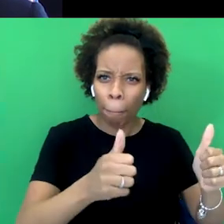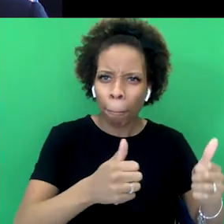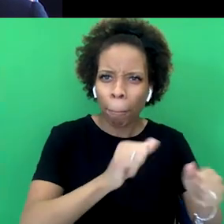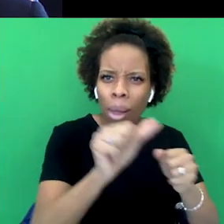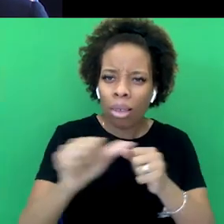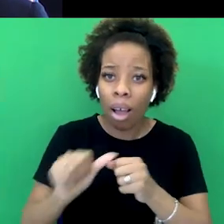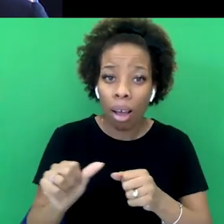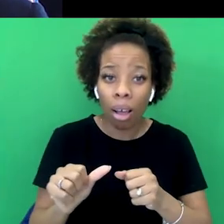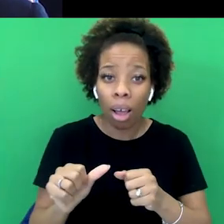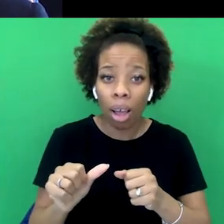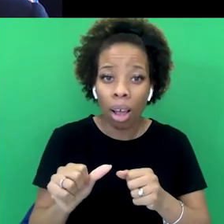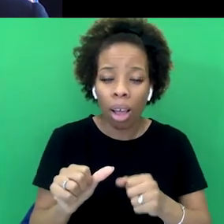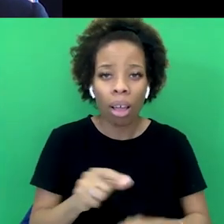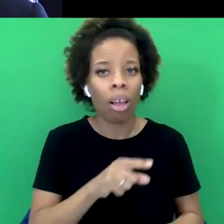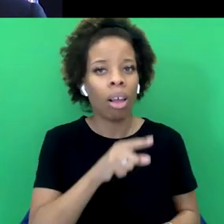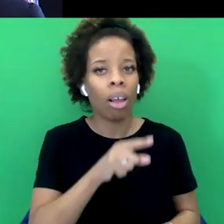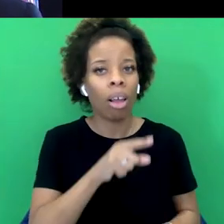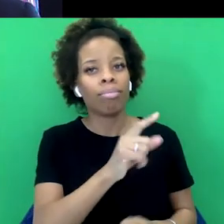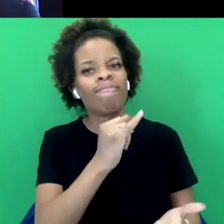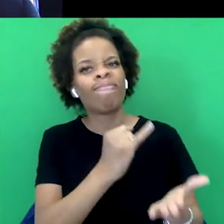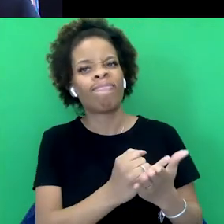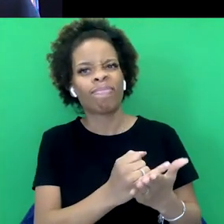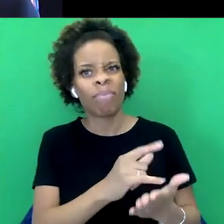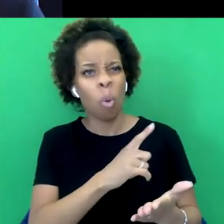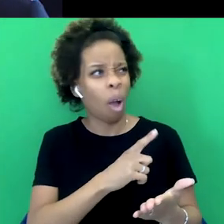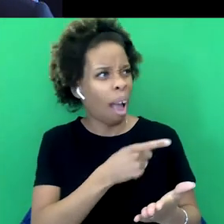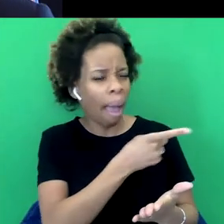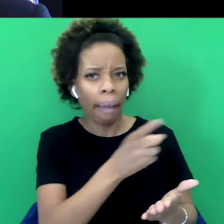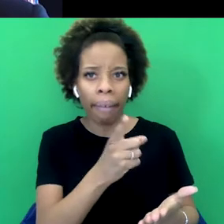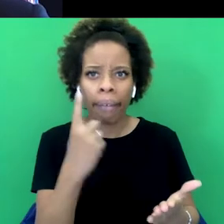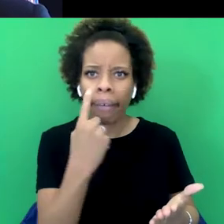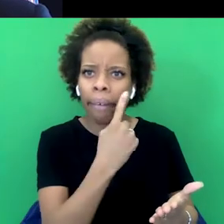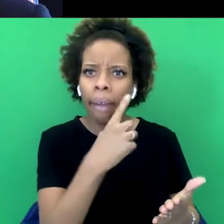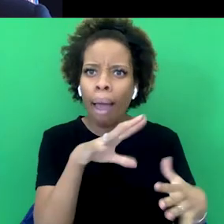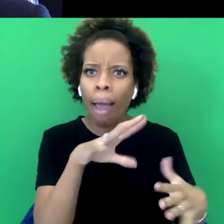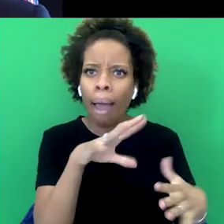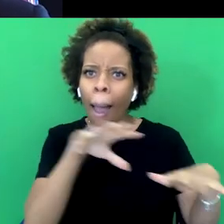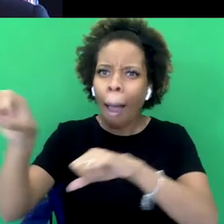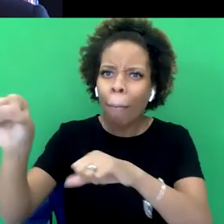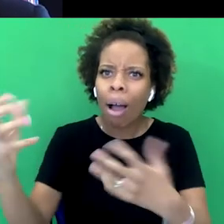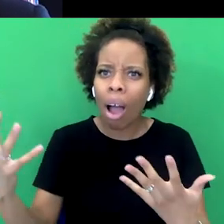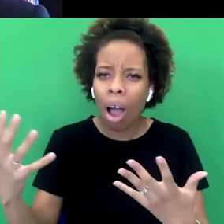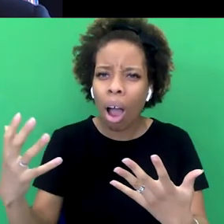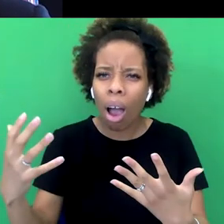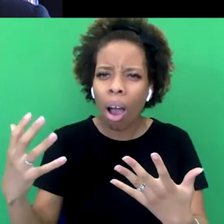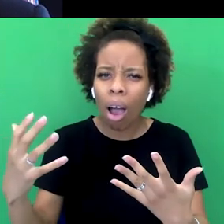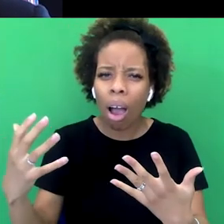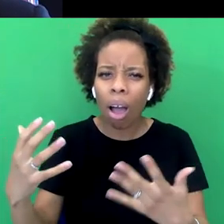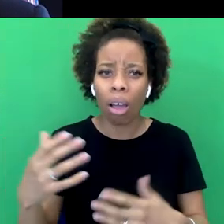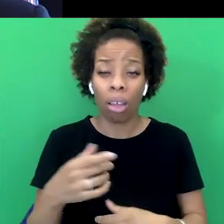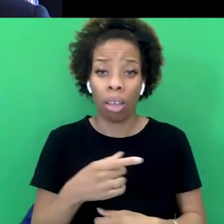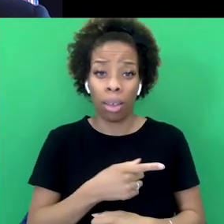is, I think, the most insidious bit of denying the wealth of empire, because it reifies and reinforces this sort of